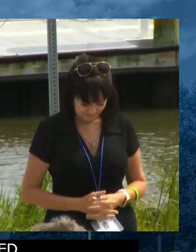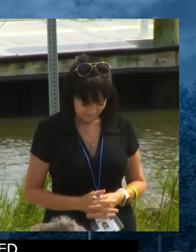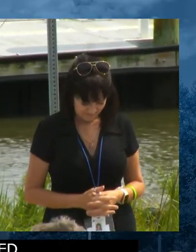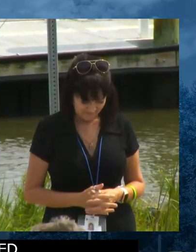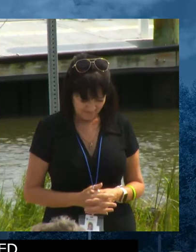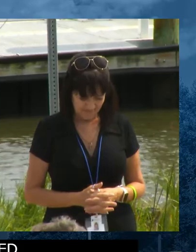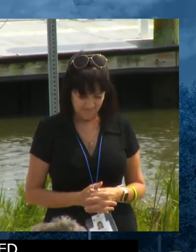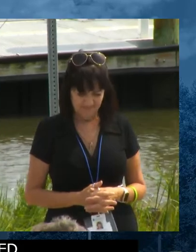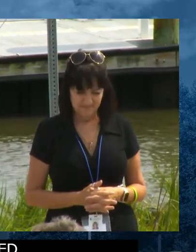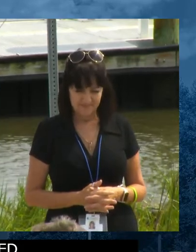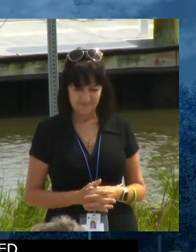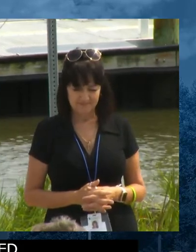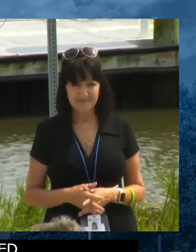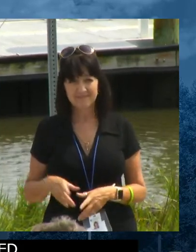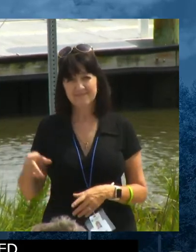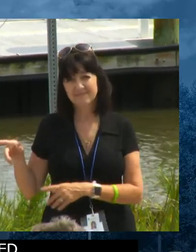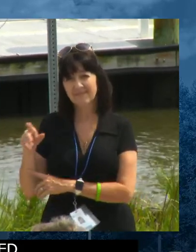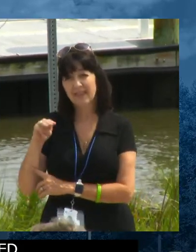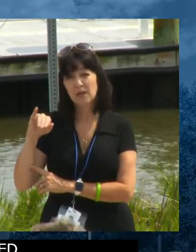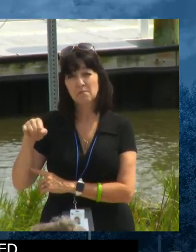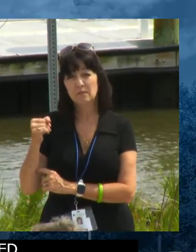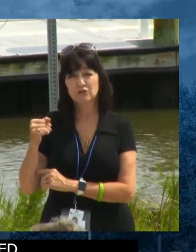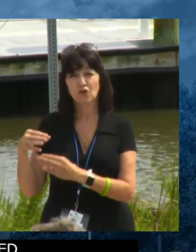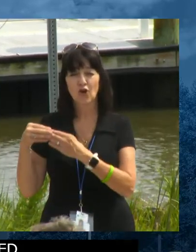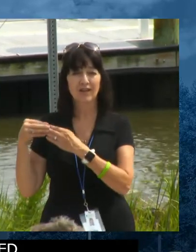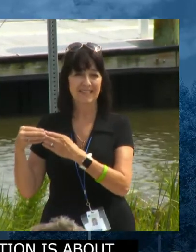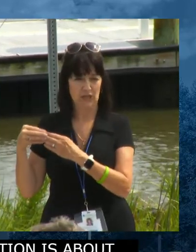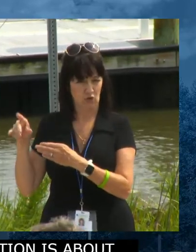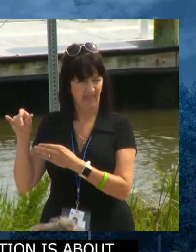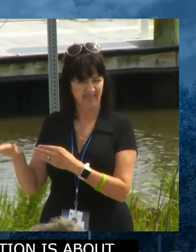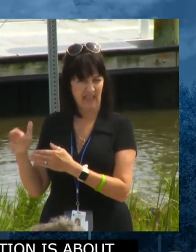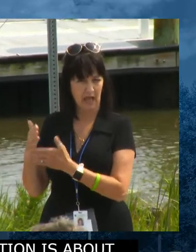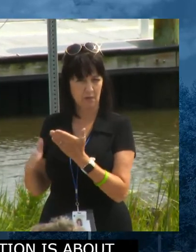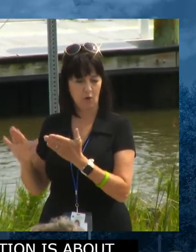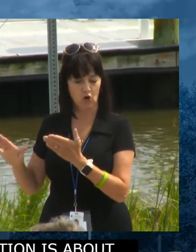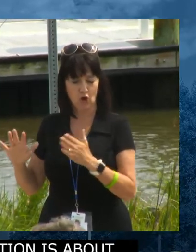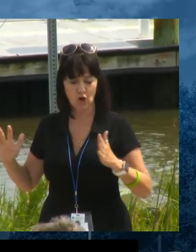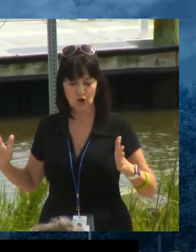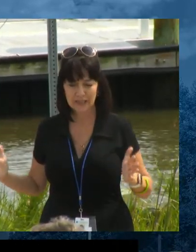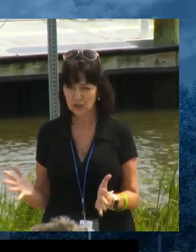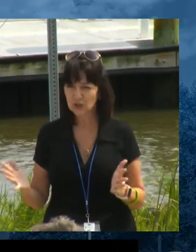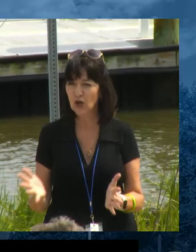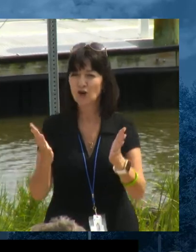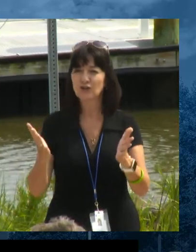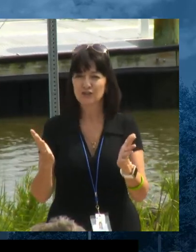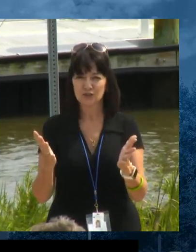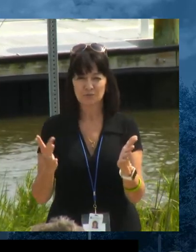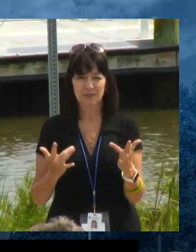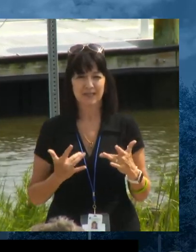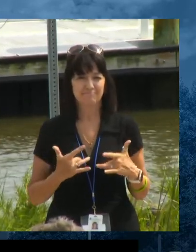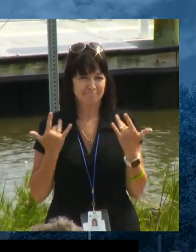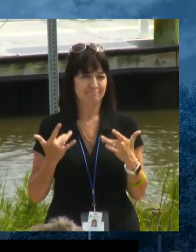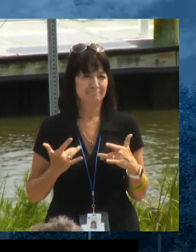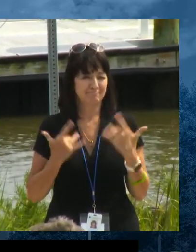So as the majority leader mentioned, that was the encouragement part that we were we were working on.